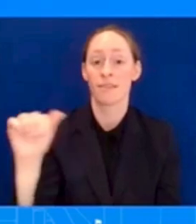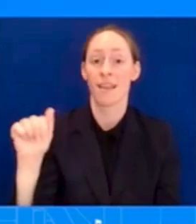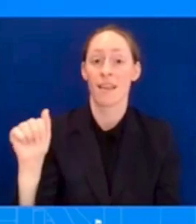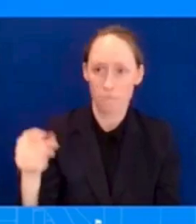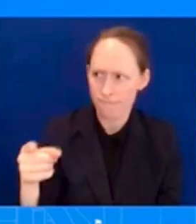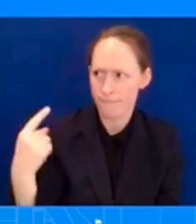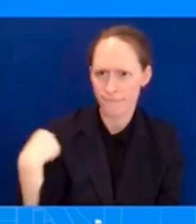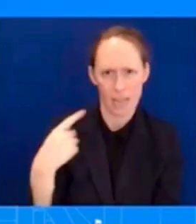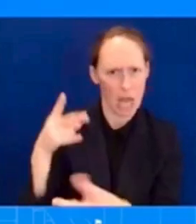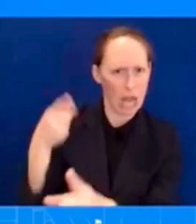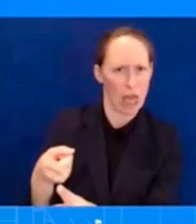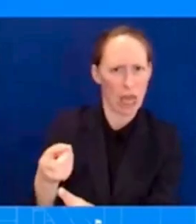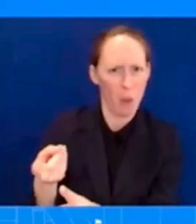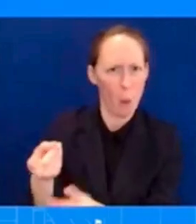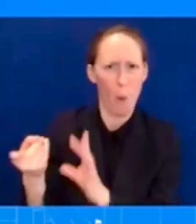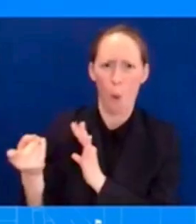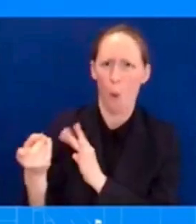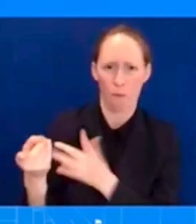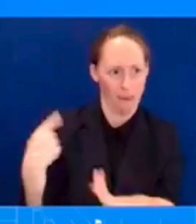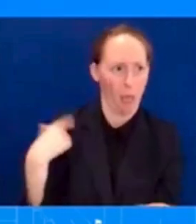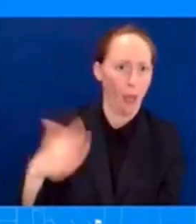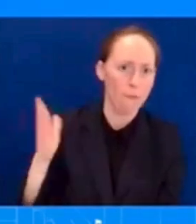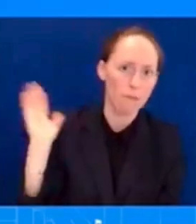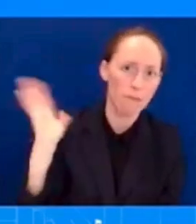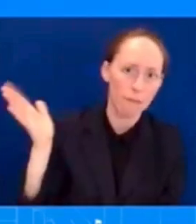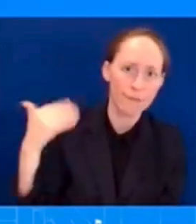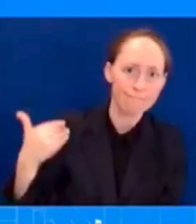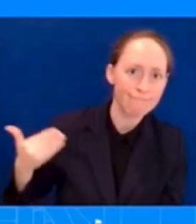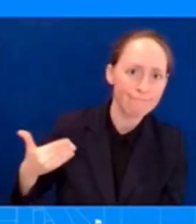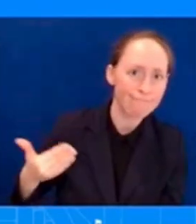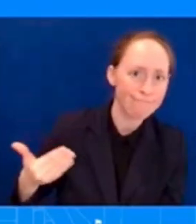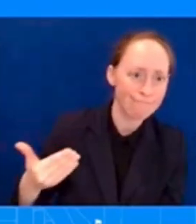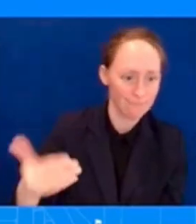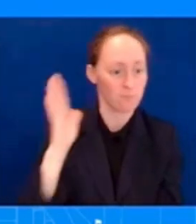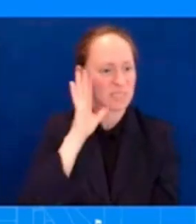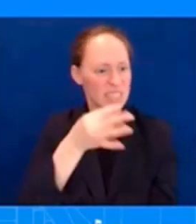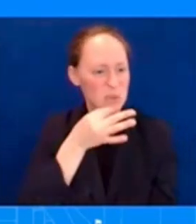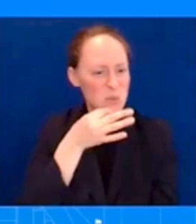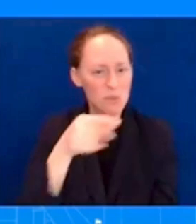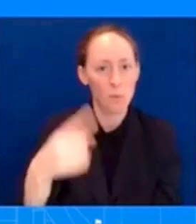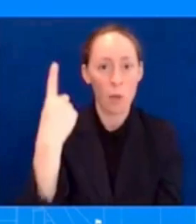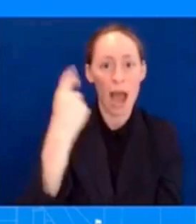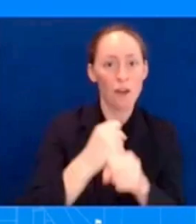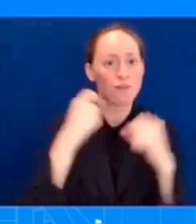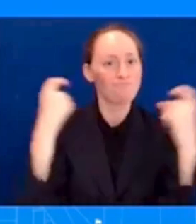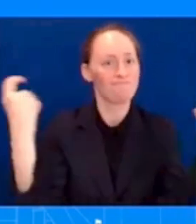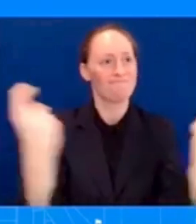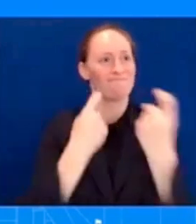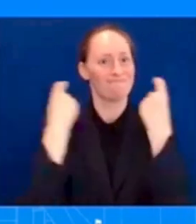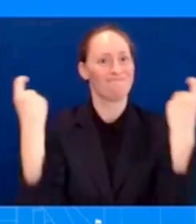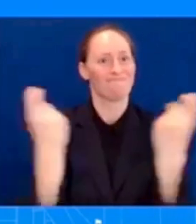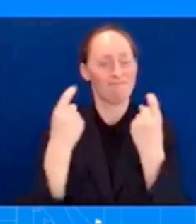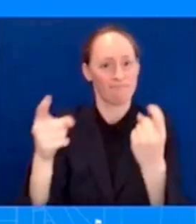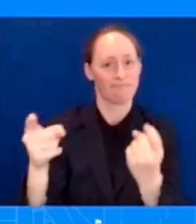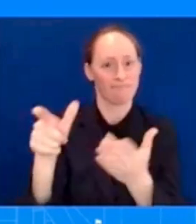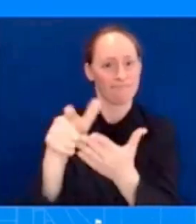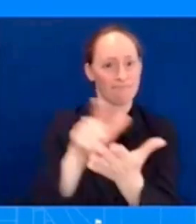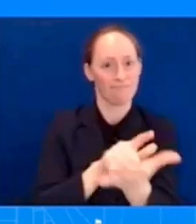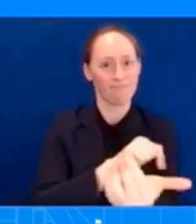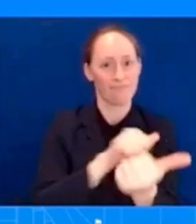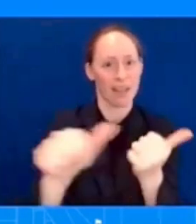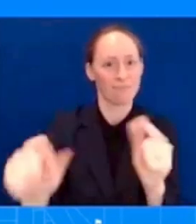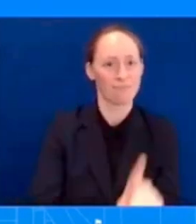celebrate the one-year anniversary of that, which has given the most investment in dealing with climate change than any other piece of